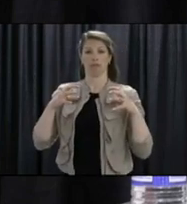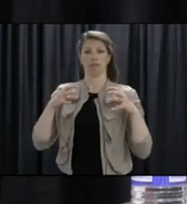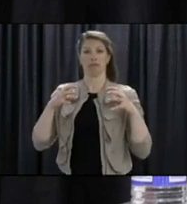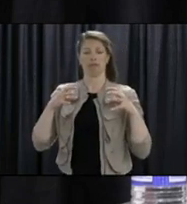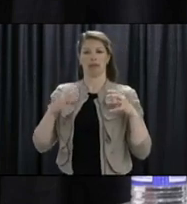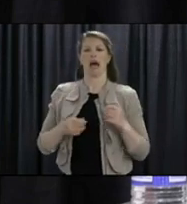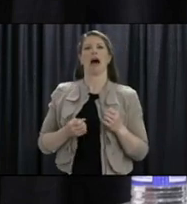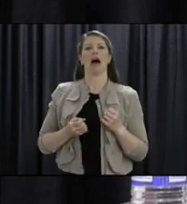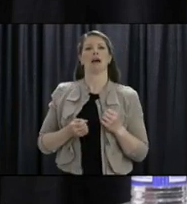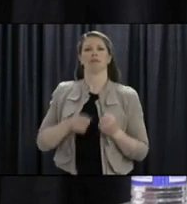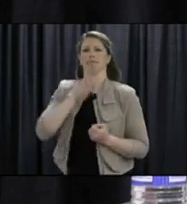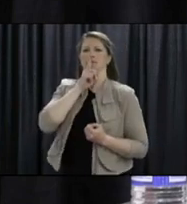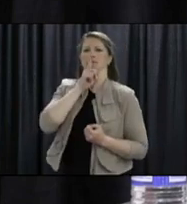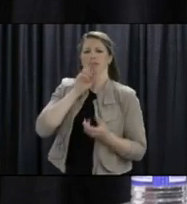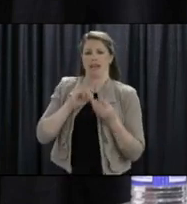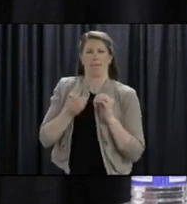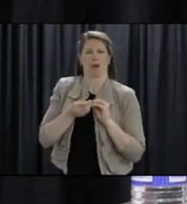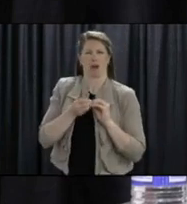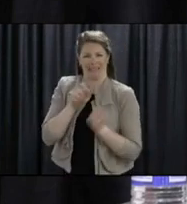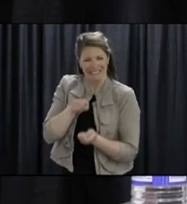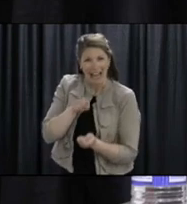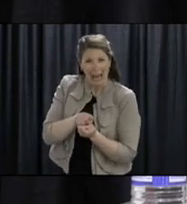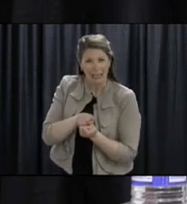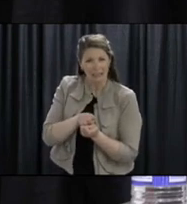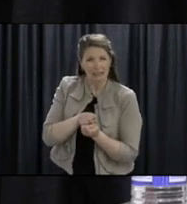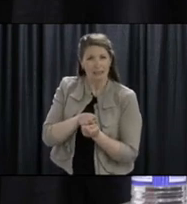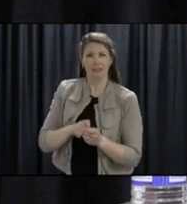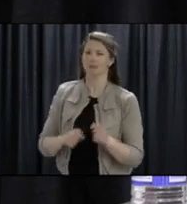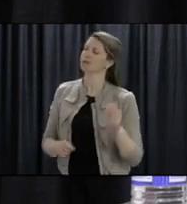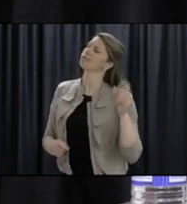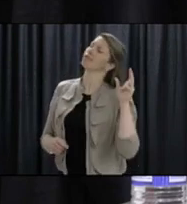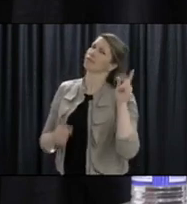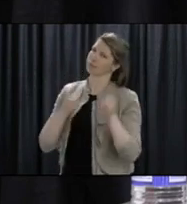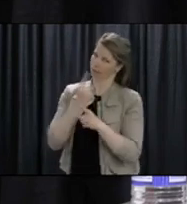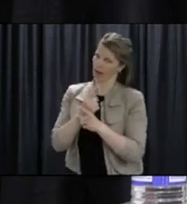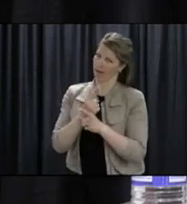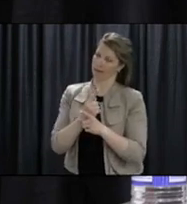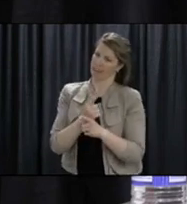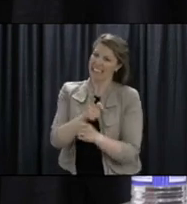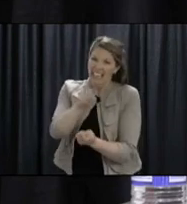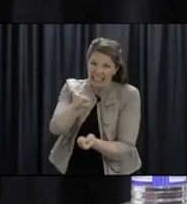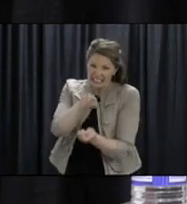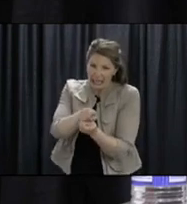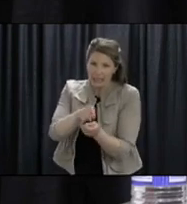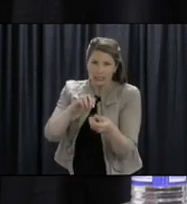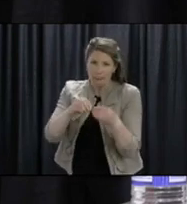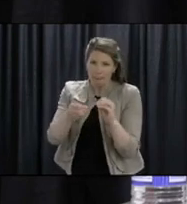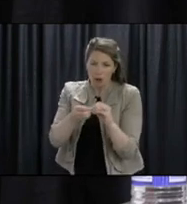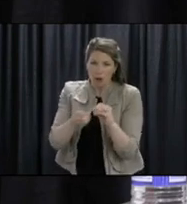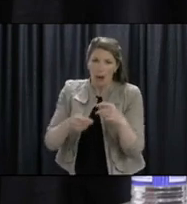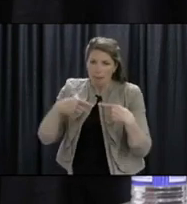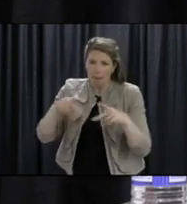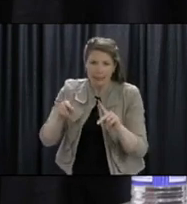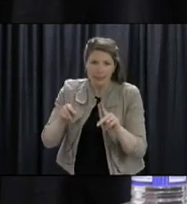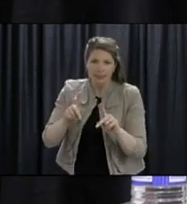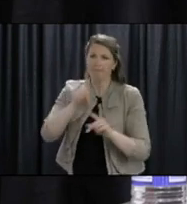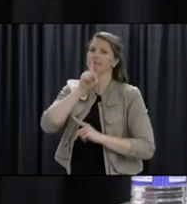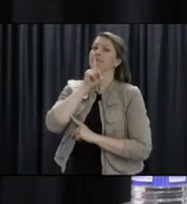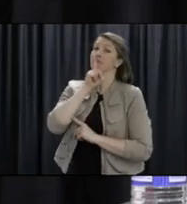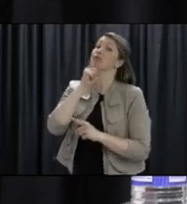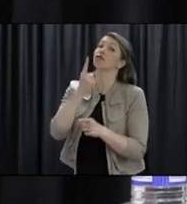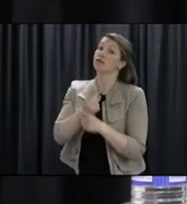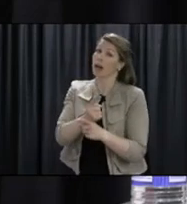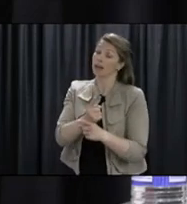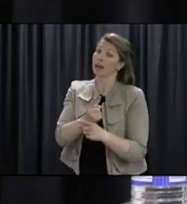bubble. I mean, what your double... We didn't put a restriction on what the size of a double bubble would be. Those people are all